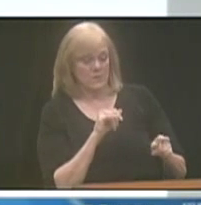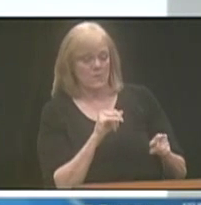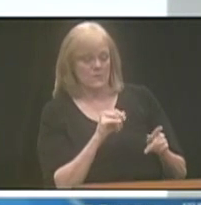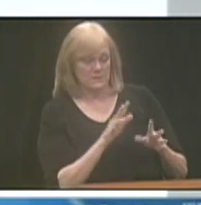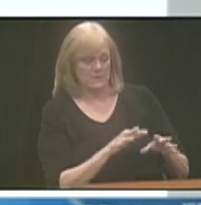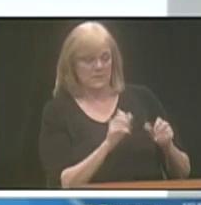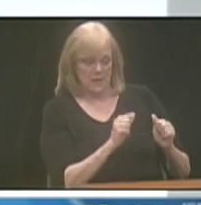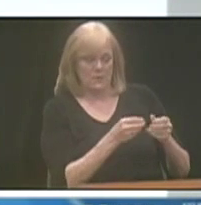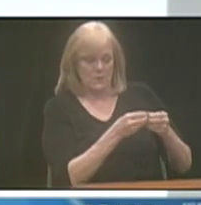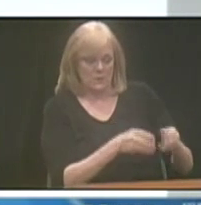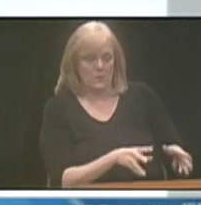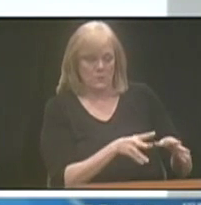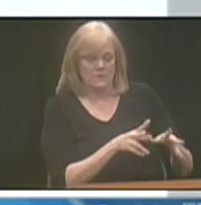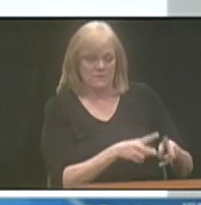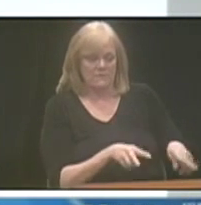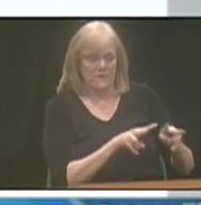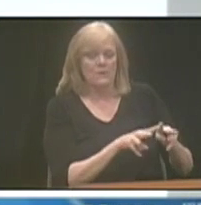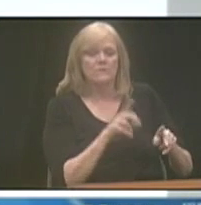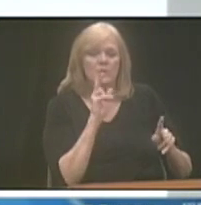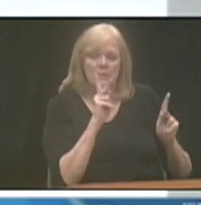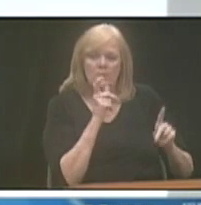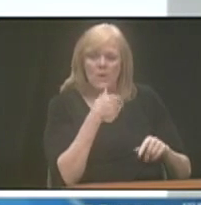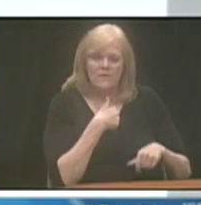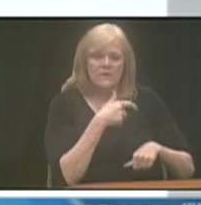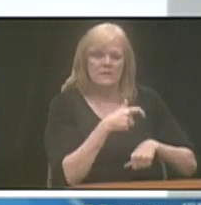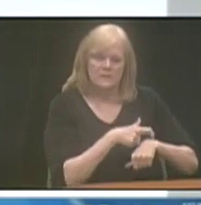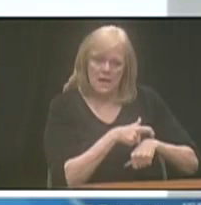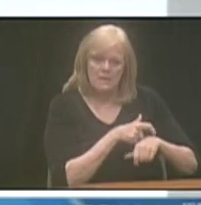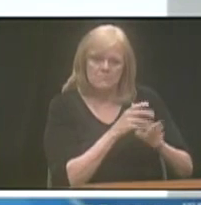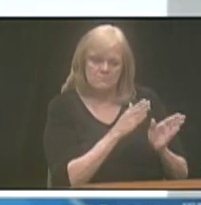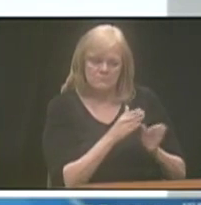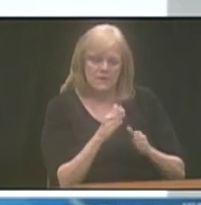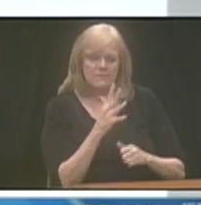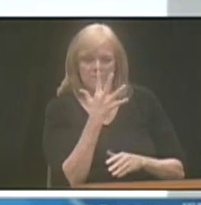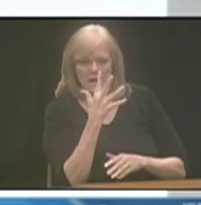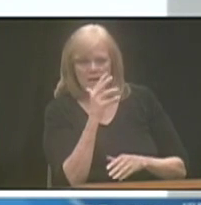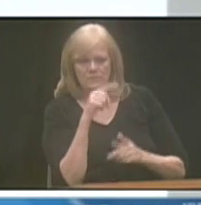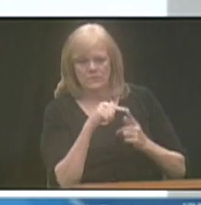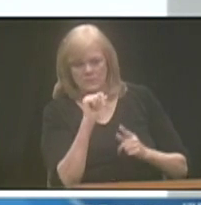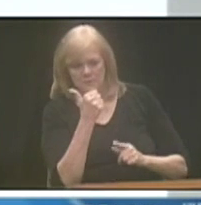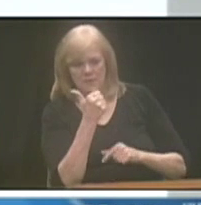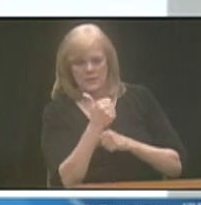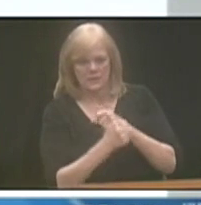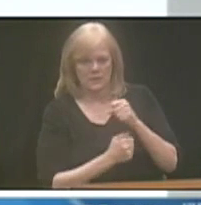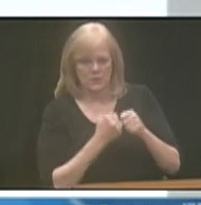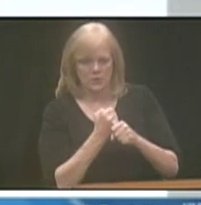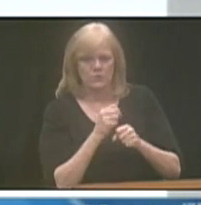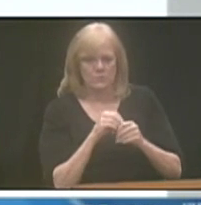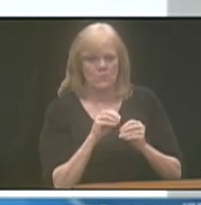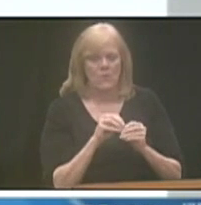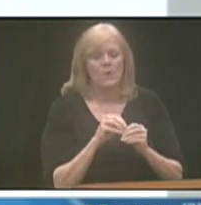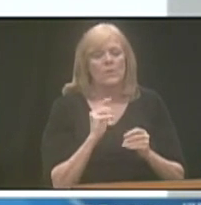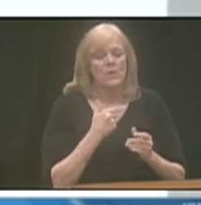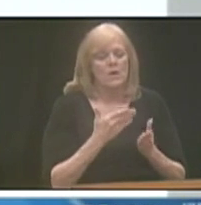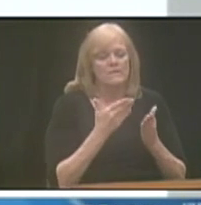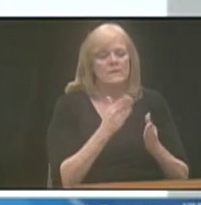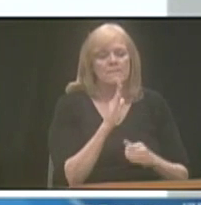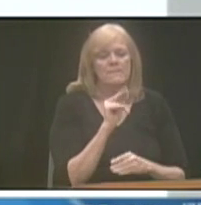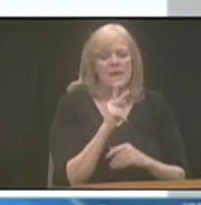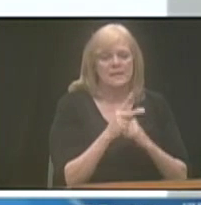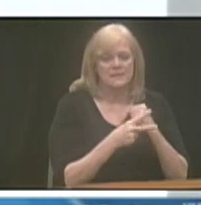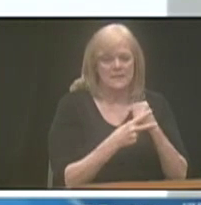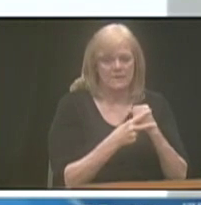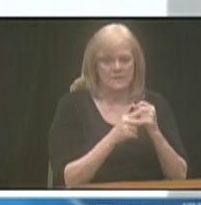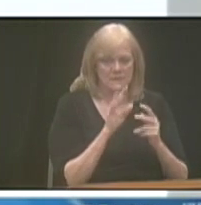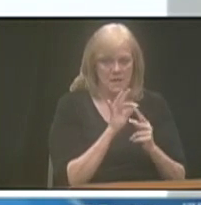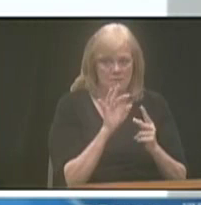value and they're really designed for folks who have a time horizon of five to ten years or more. We also offer a bank savings option